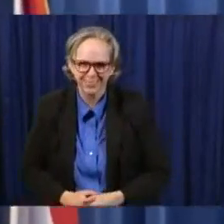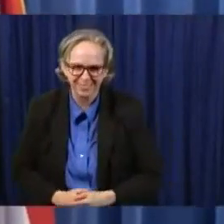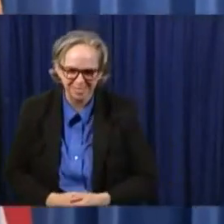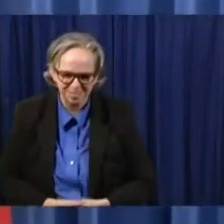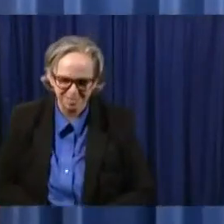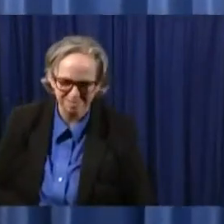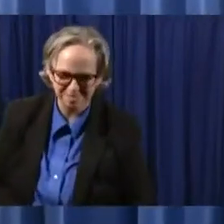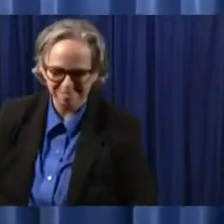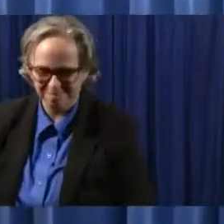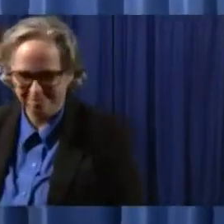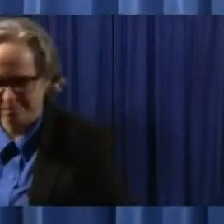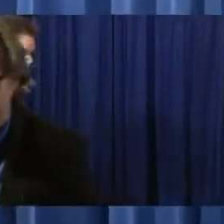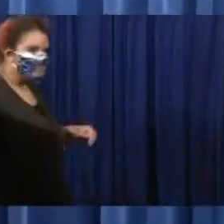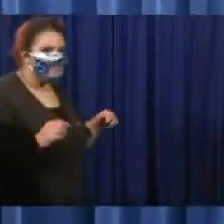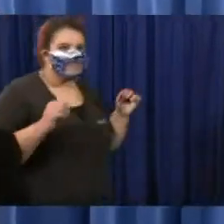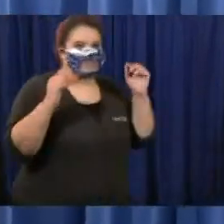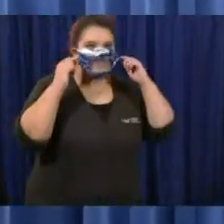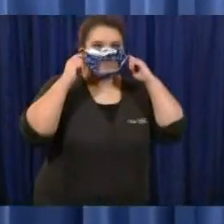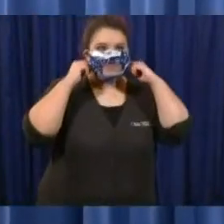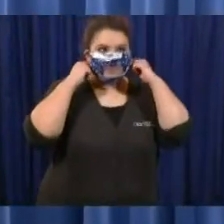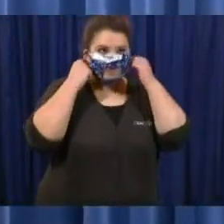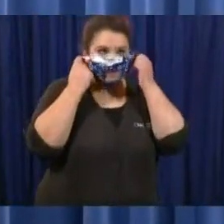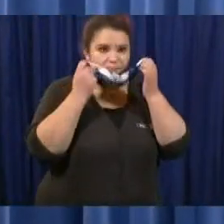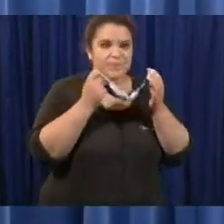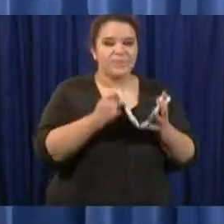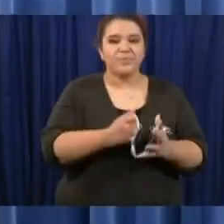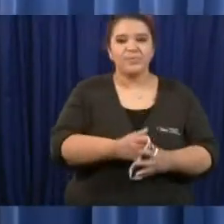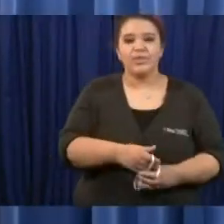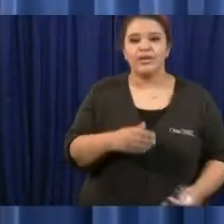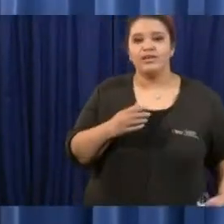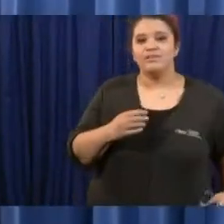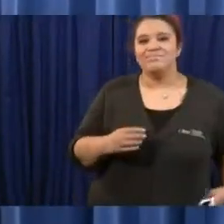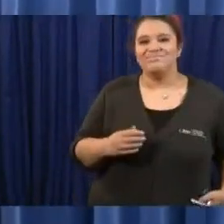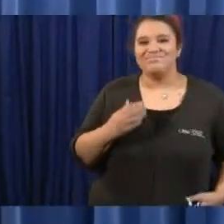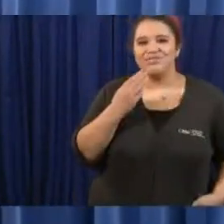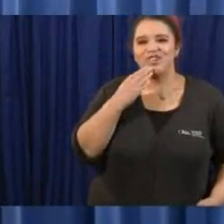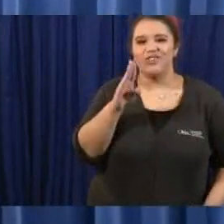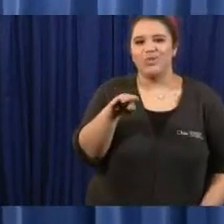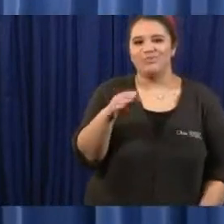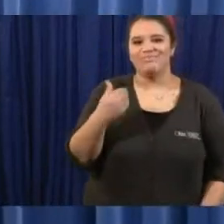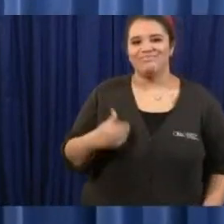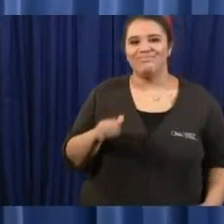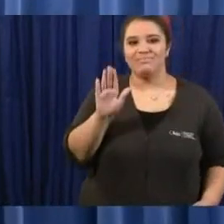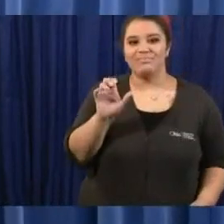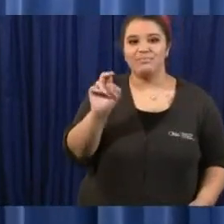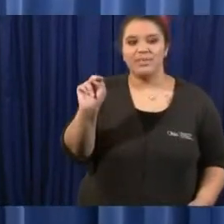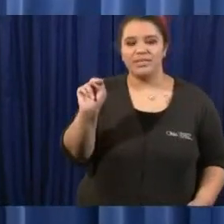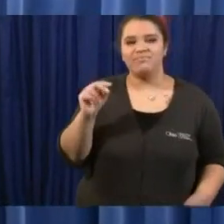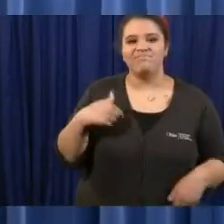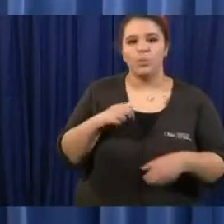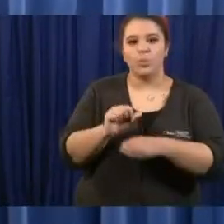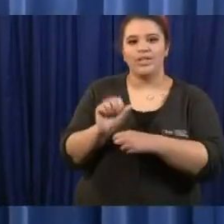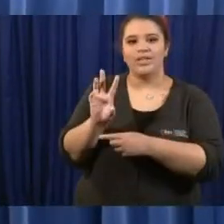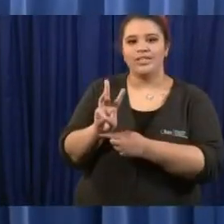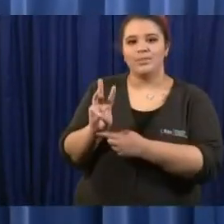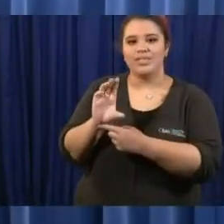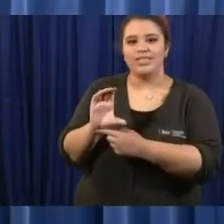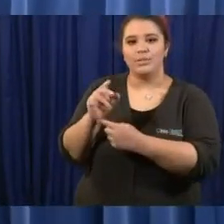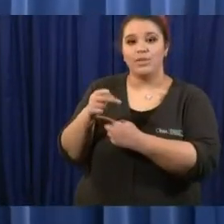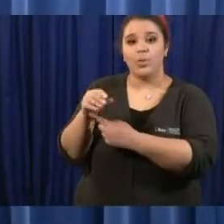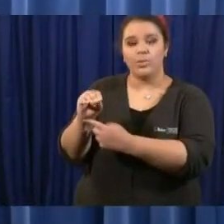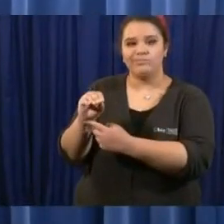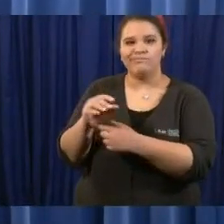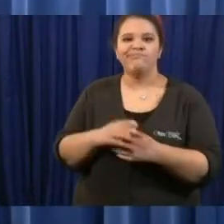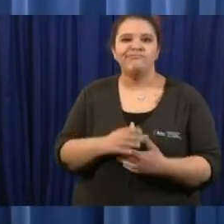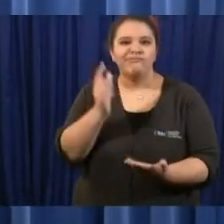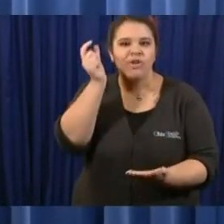good afternoon ben schwartz with wcpo um governor dewine we've been hearing from a lot of people who say that ever since word